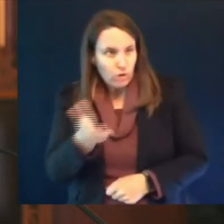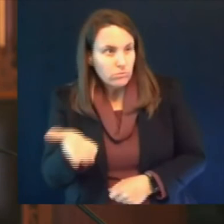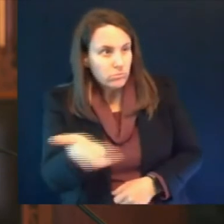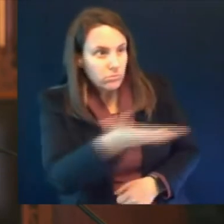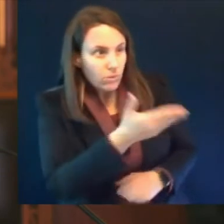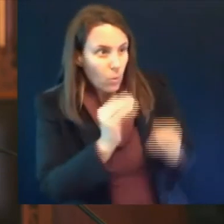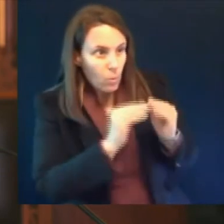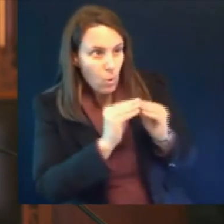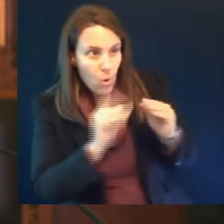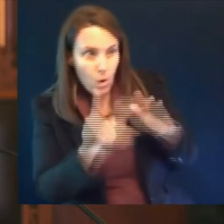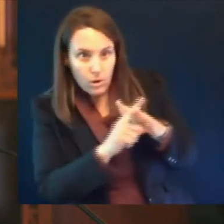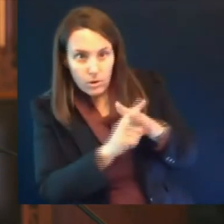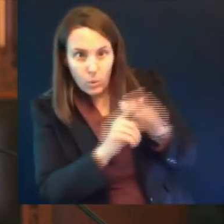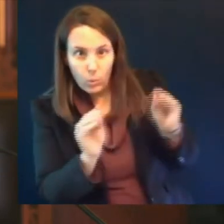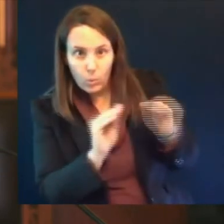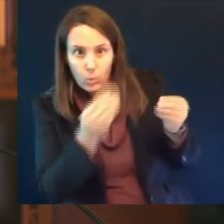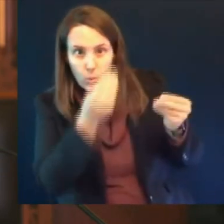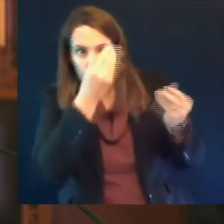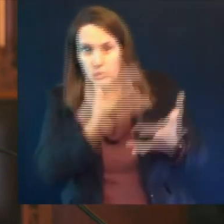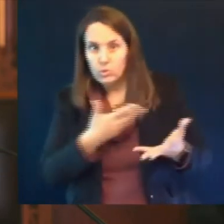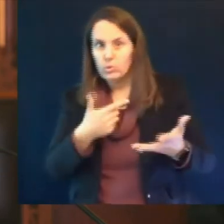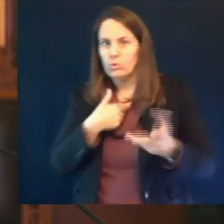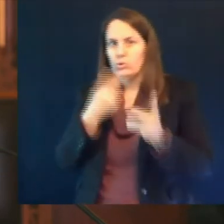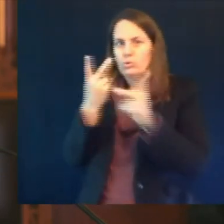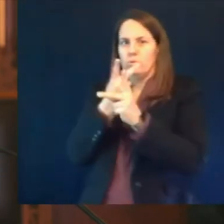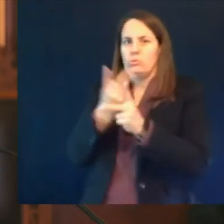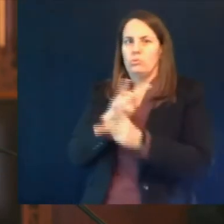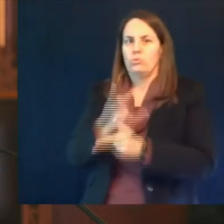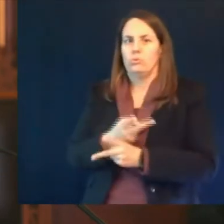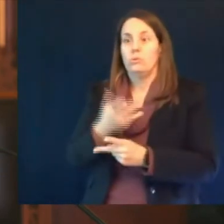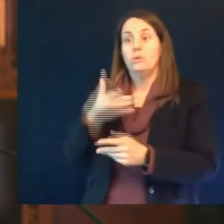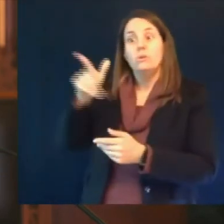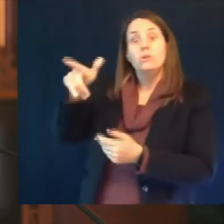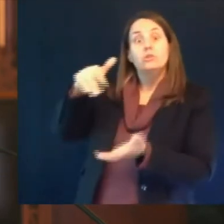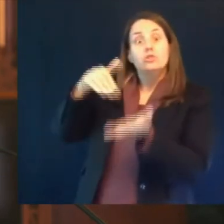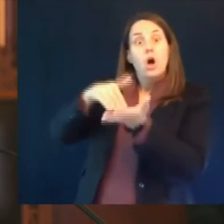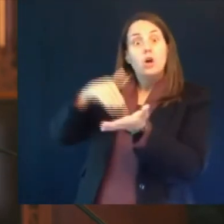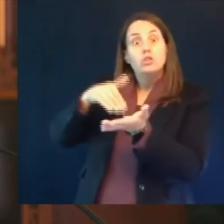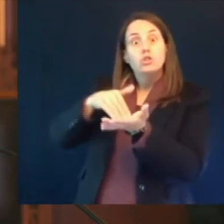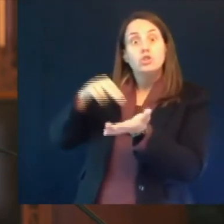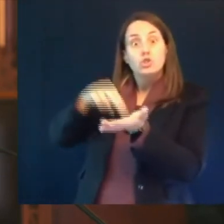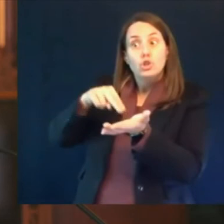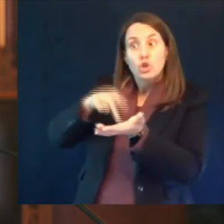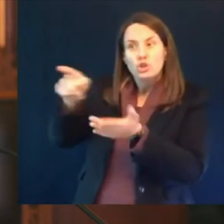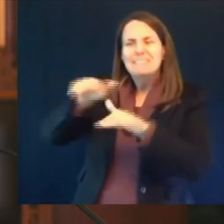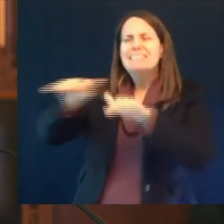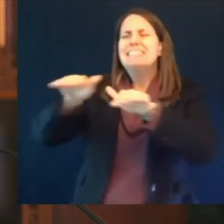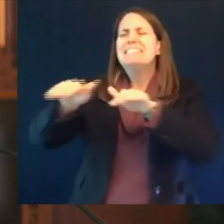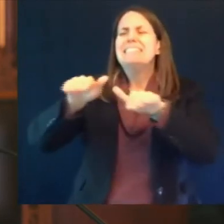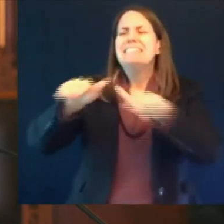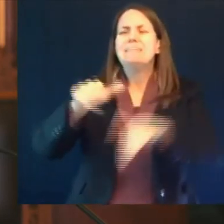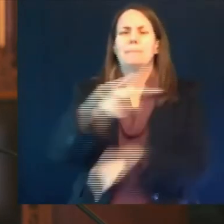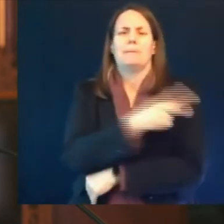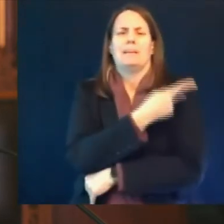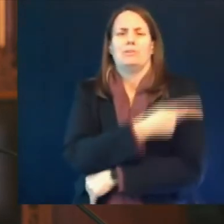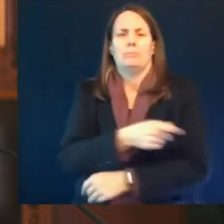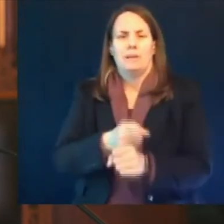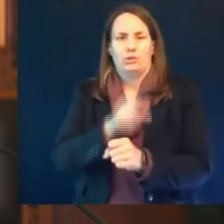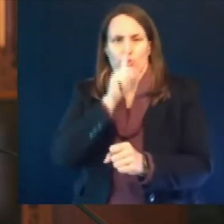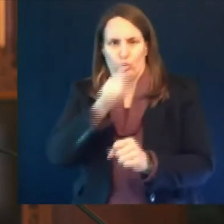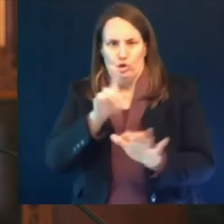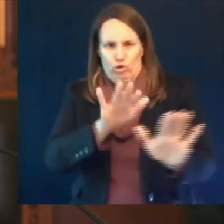primary cause of the pause so that's what leads me to be confident in suggesting